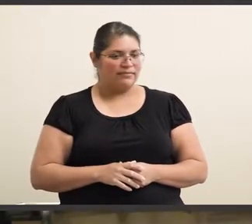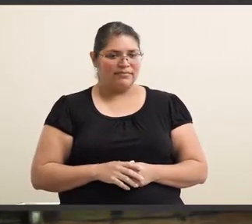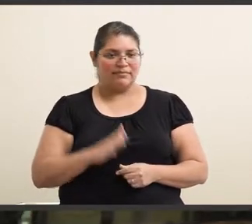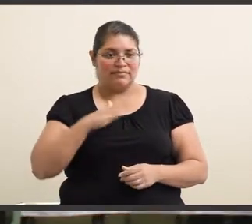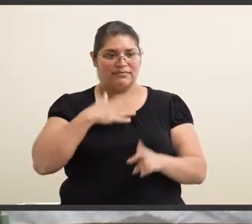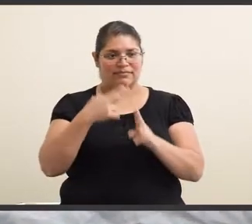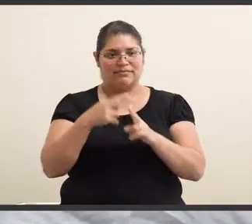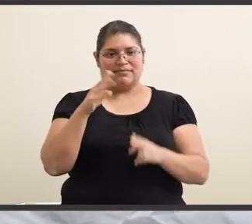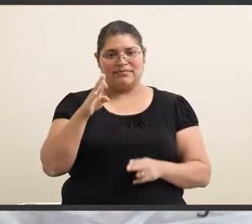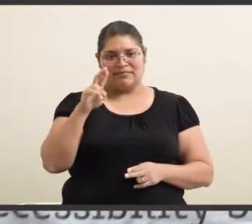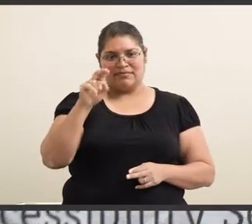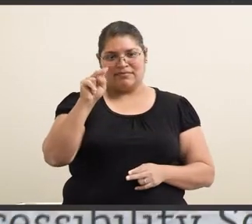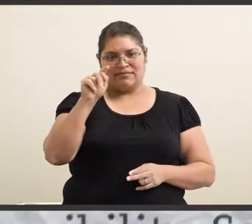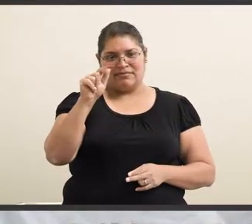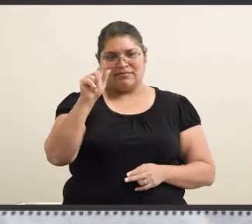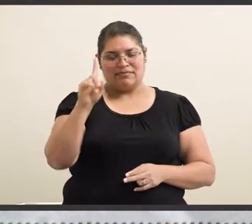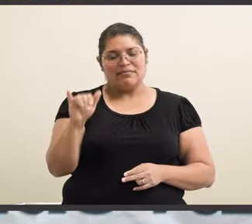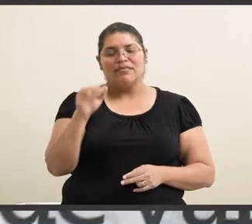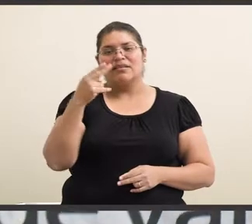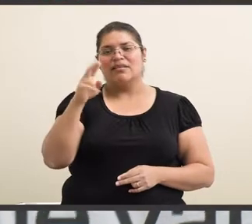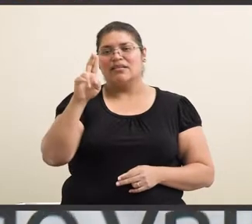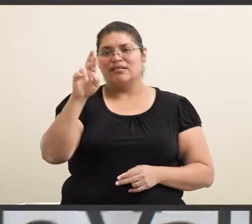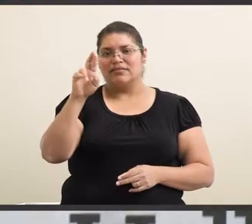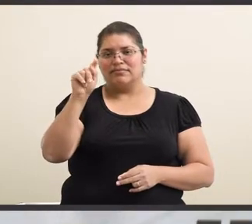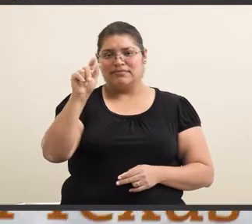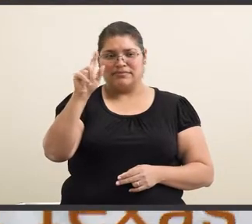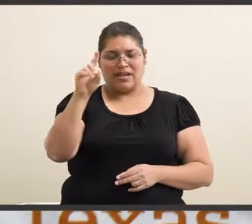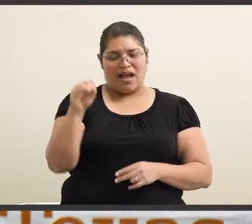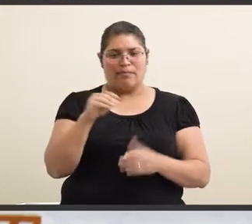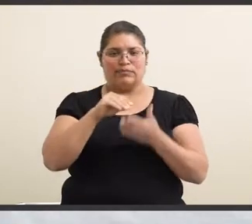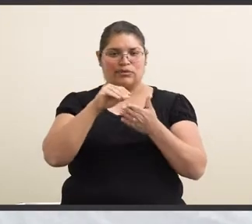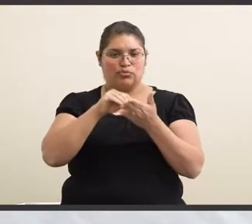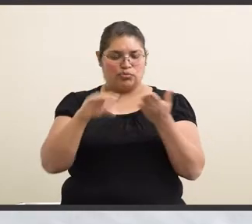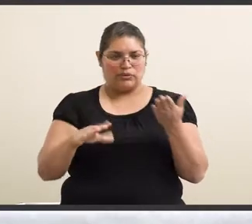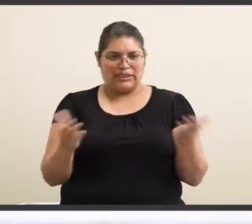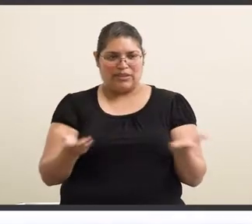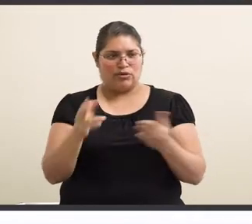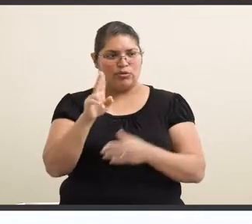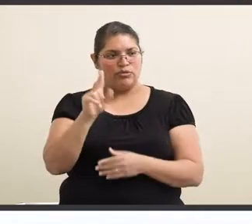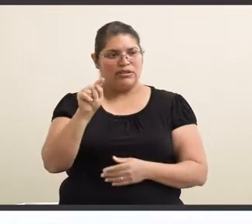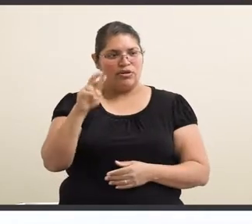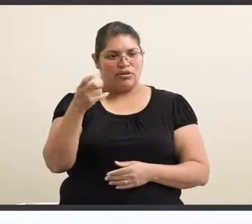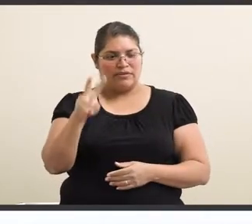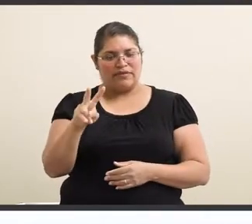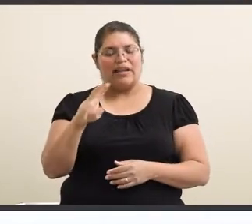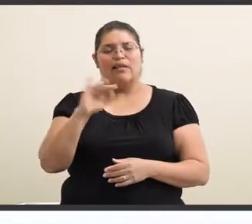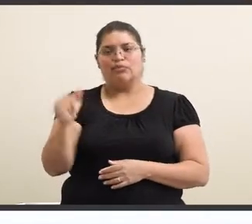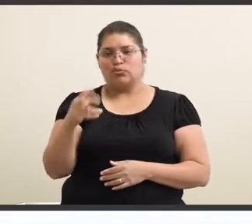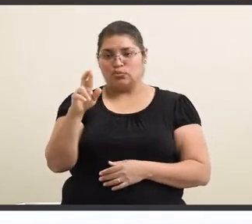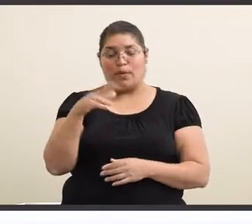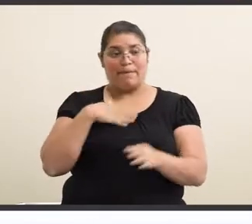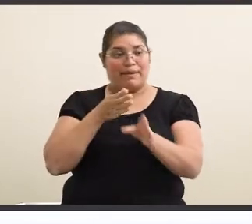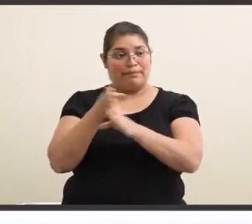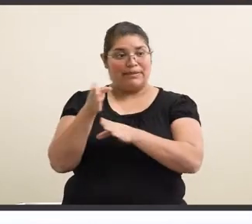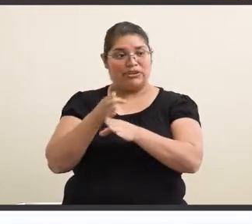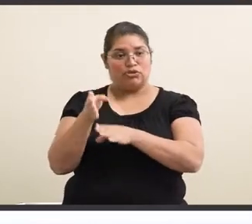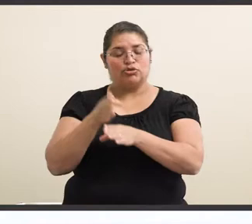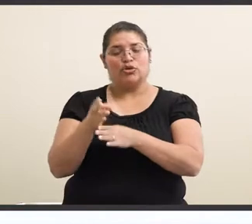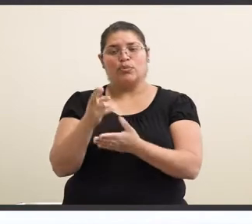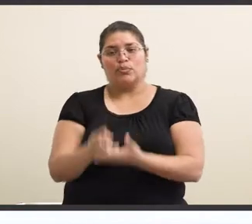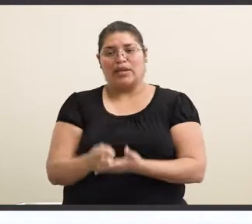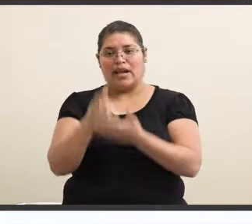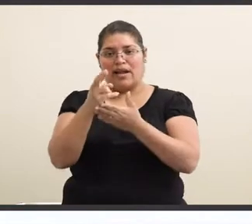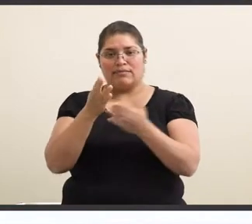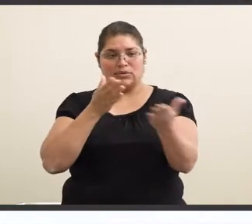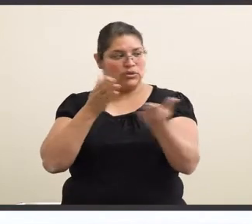My name is Brittany. I'm a deaf student here at UTRGV. I'm a junior. My major is rehabilitation